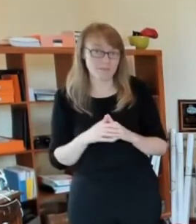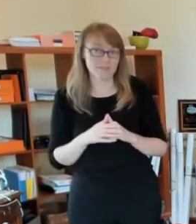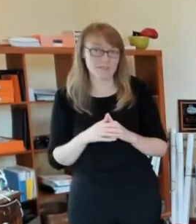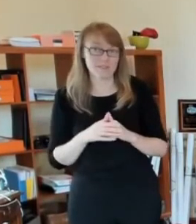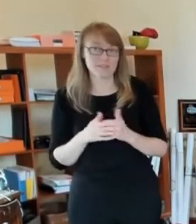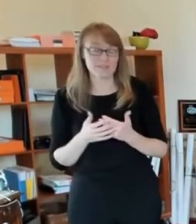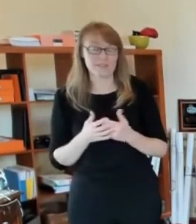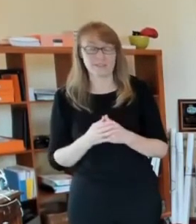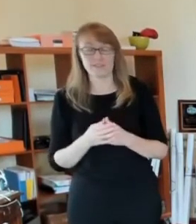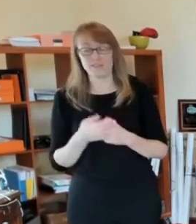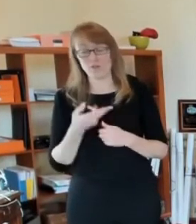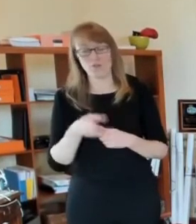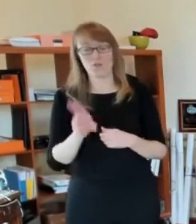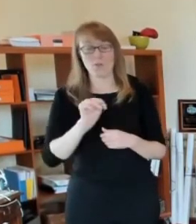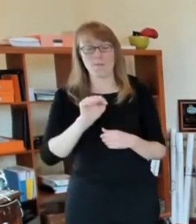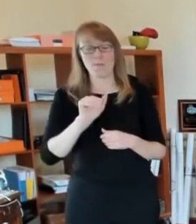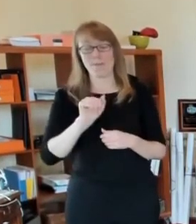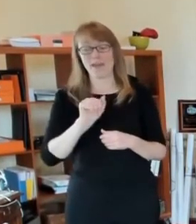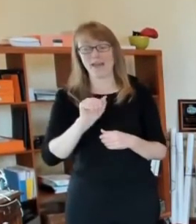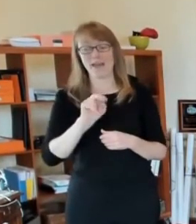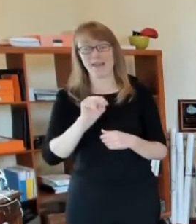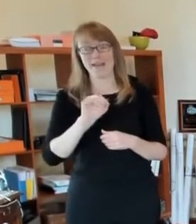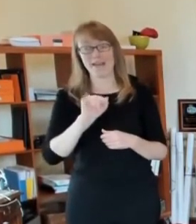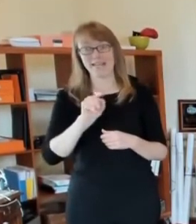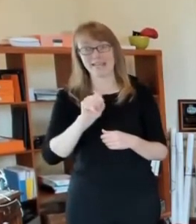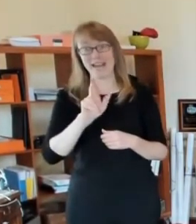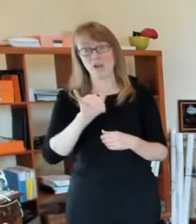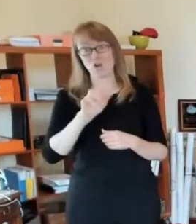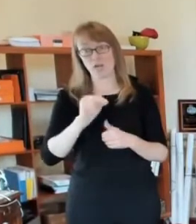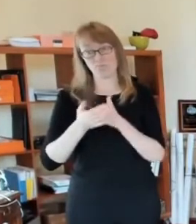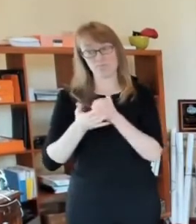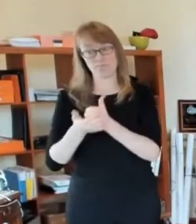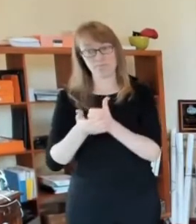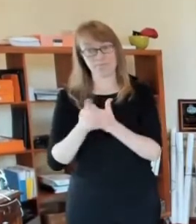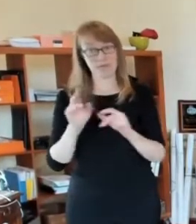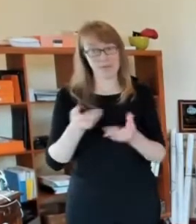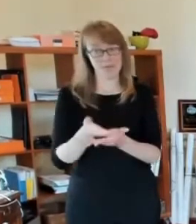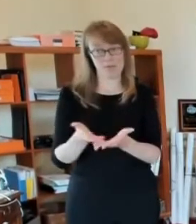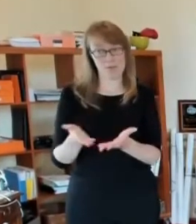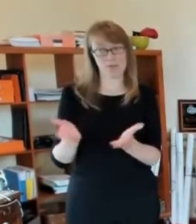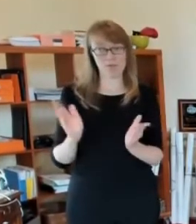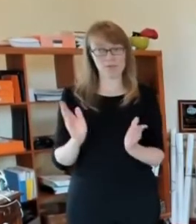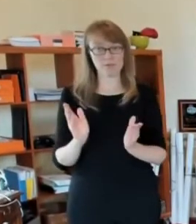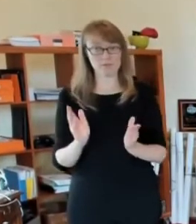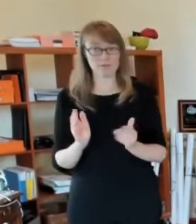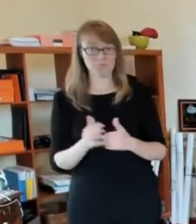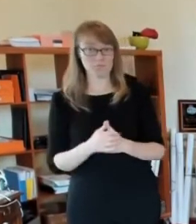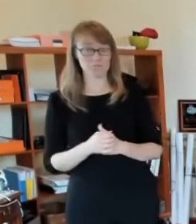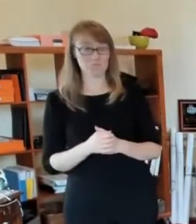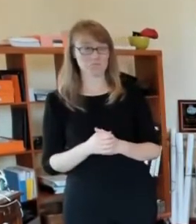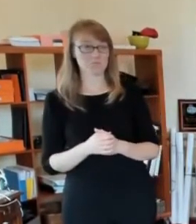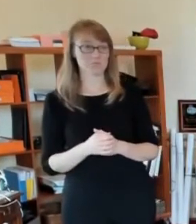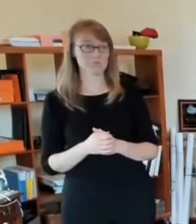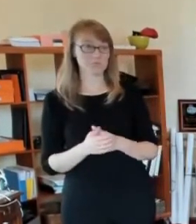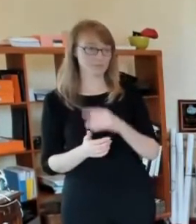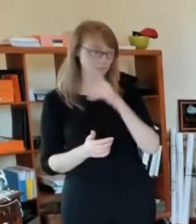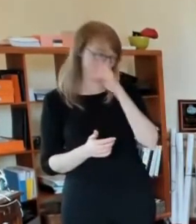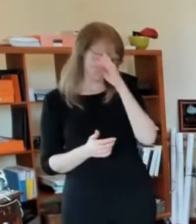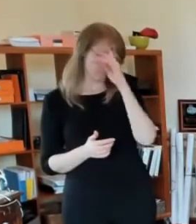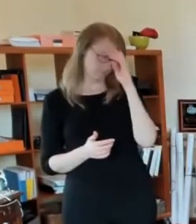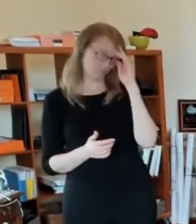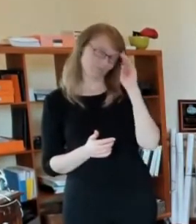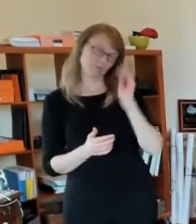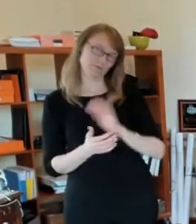our folks. So with that, I bet maybe there are some questions. Quite a few questions,